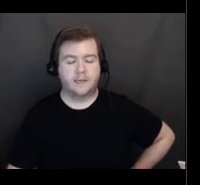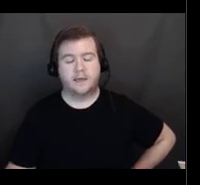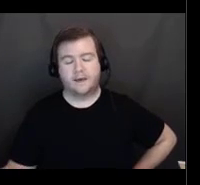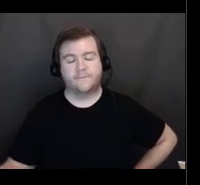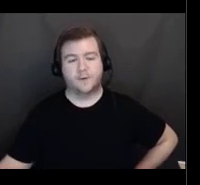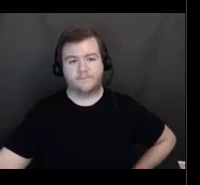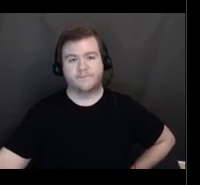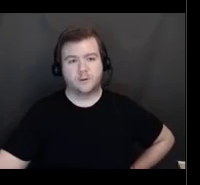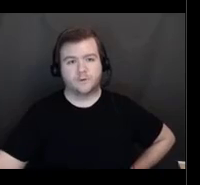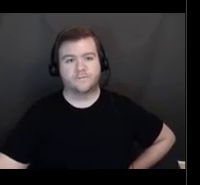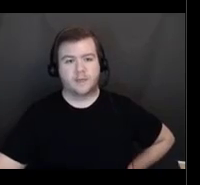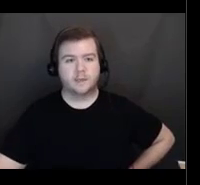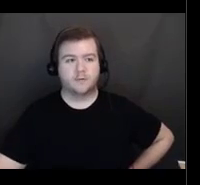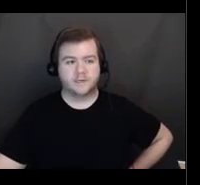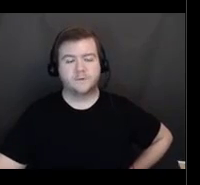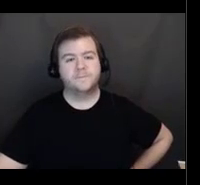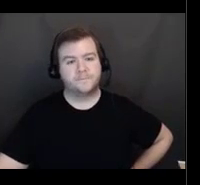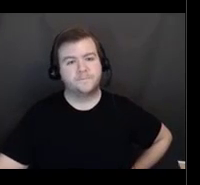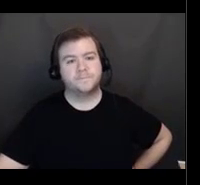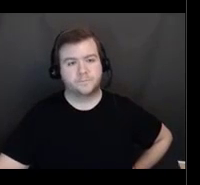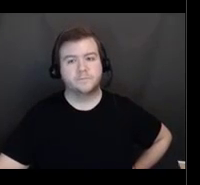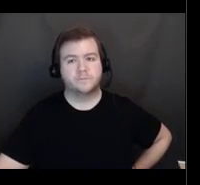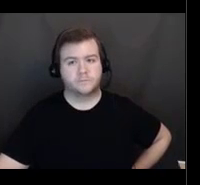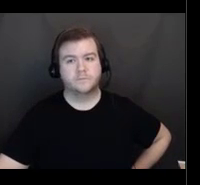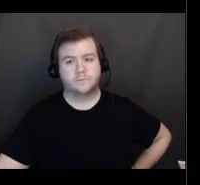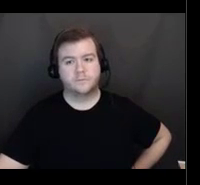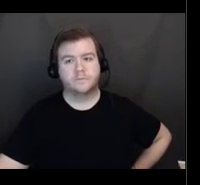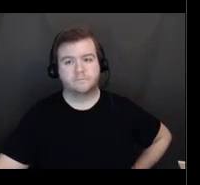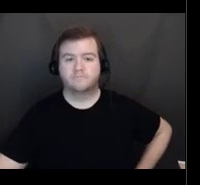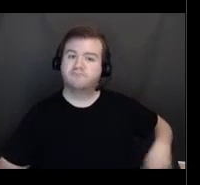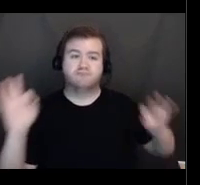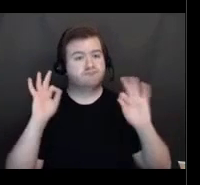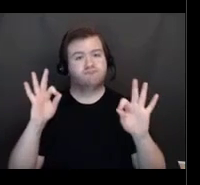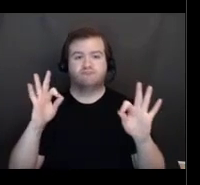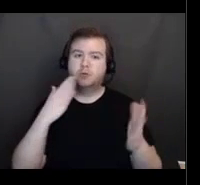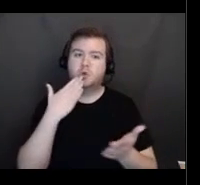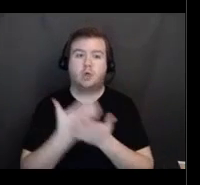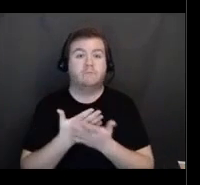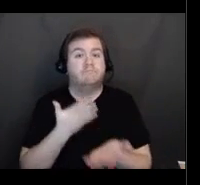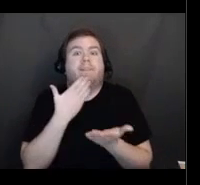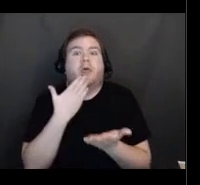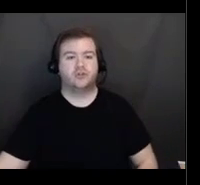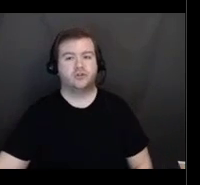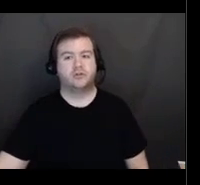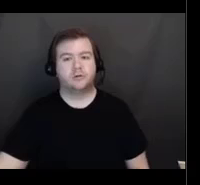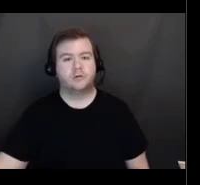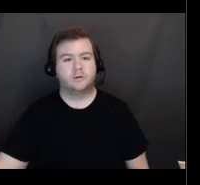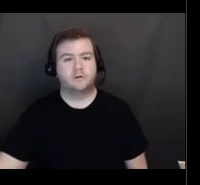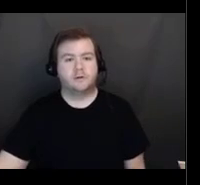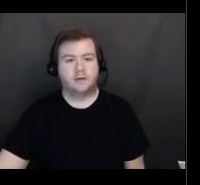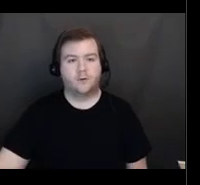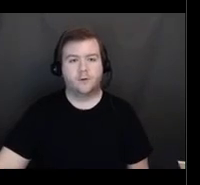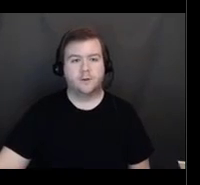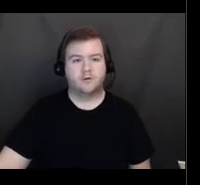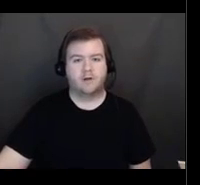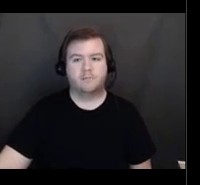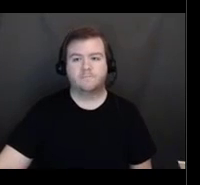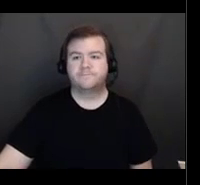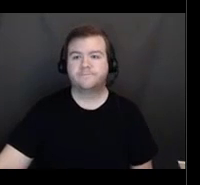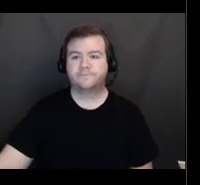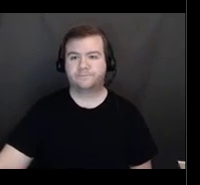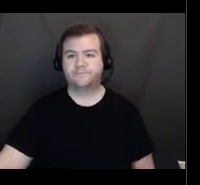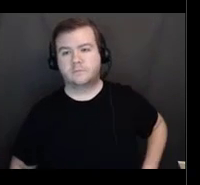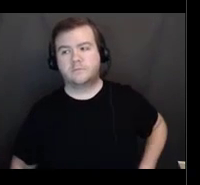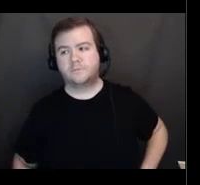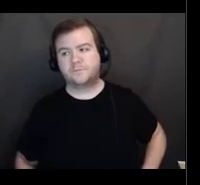as a first come first serve basis sort of deal. Excellent. All right. Thank you very much, Alvin. All right. Let's. Of course. No problem.